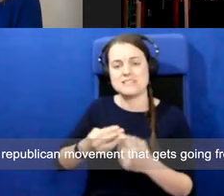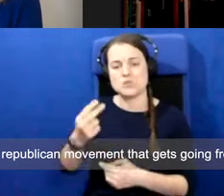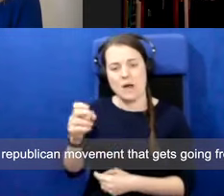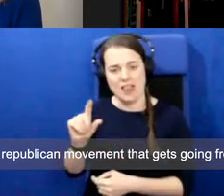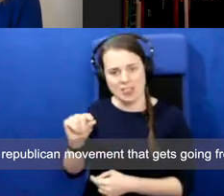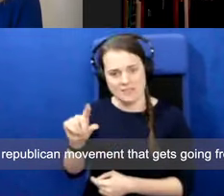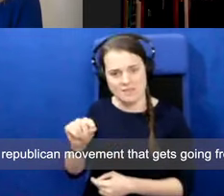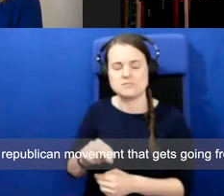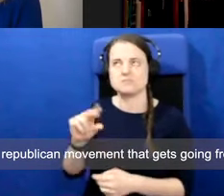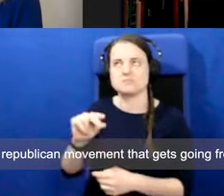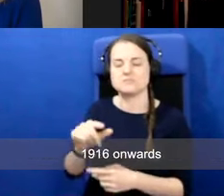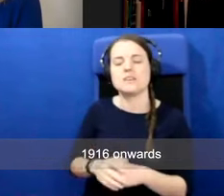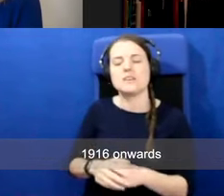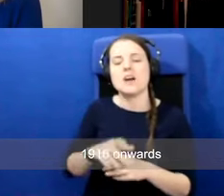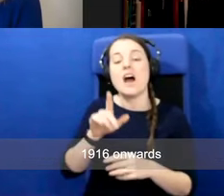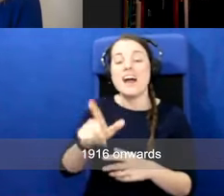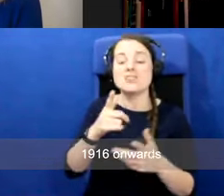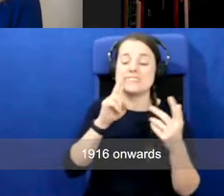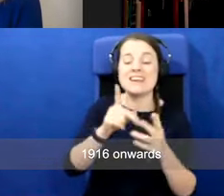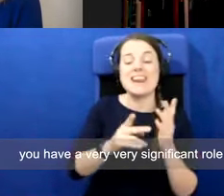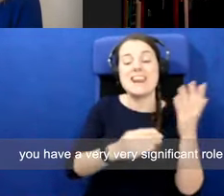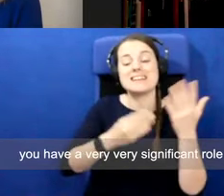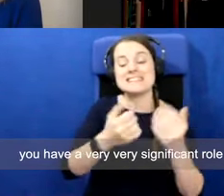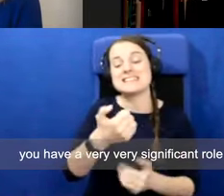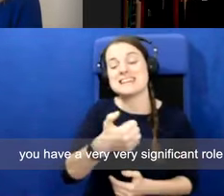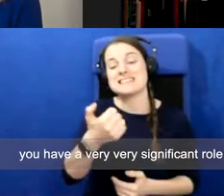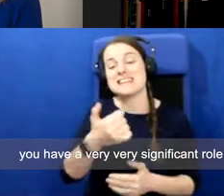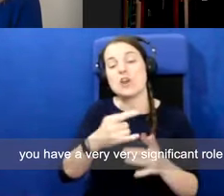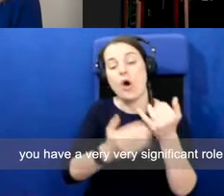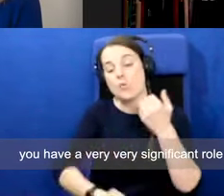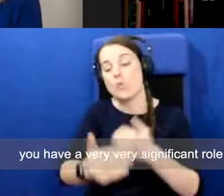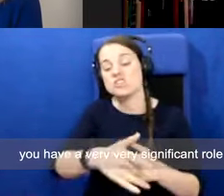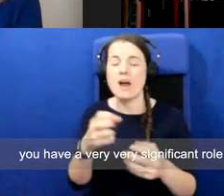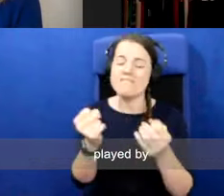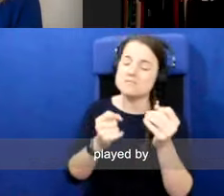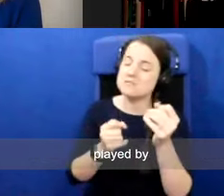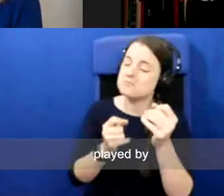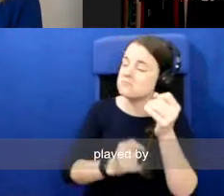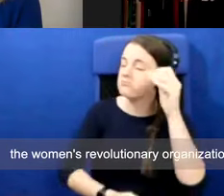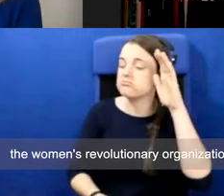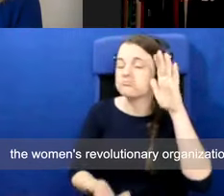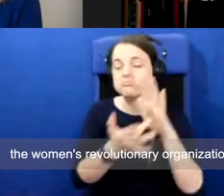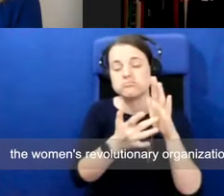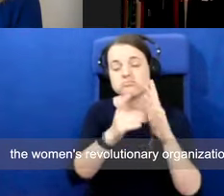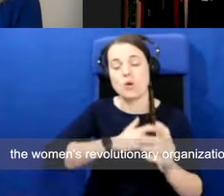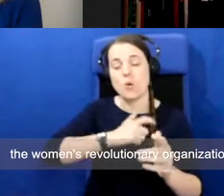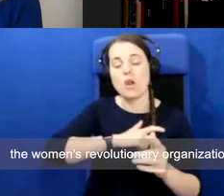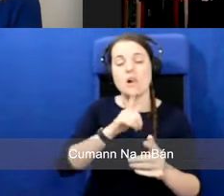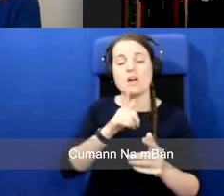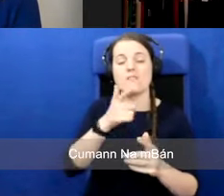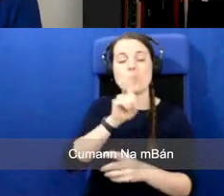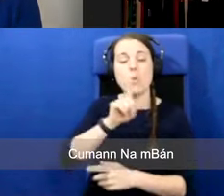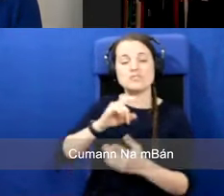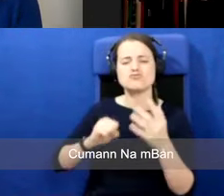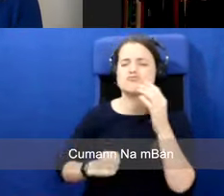that gets going from 1916 onwards, you have a very, very significant role played by the women's revolutionary organization coming them